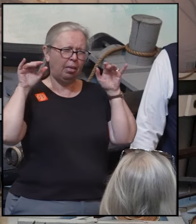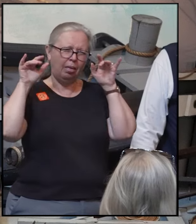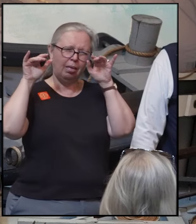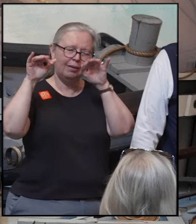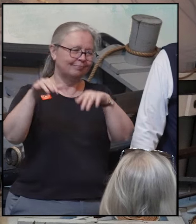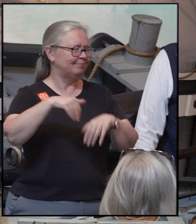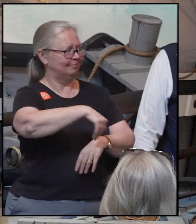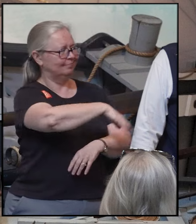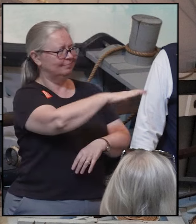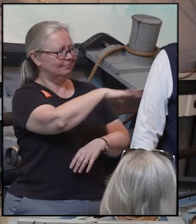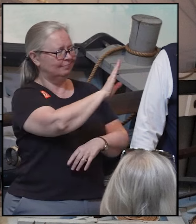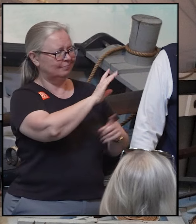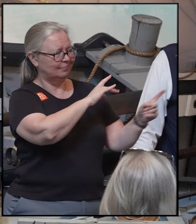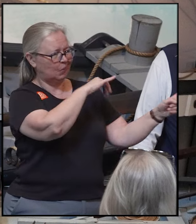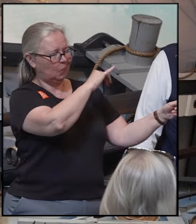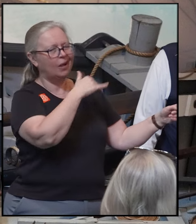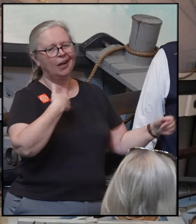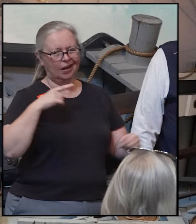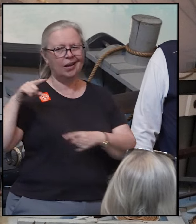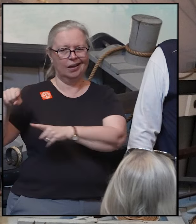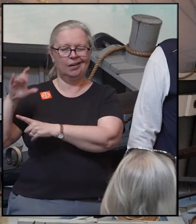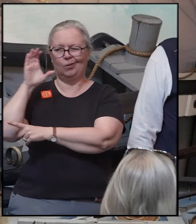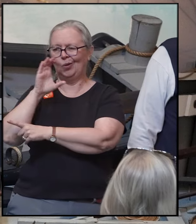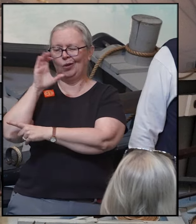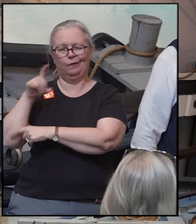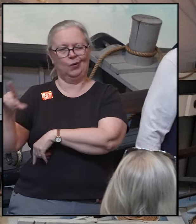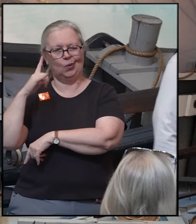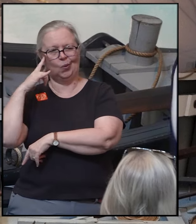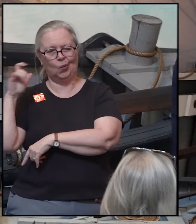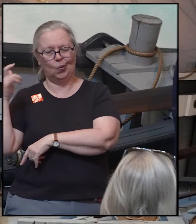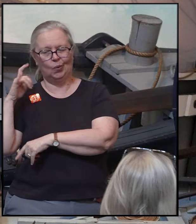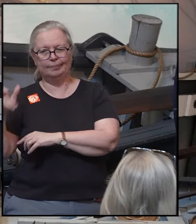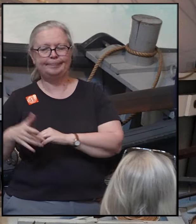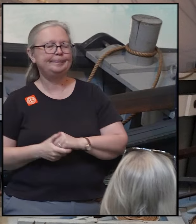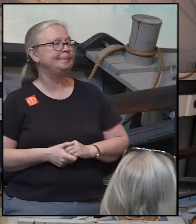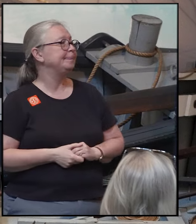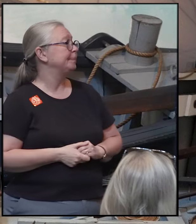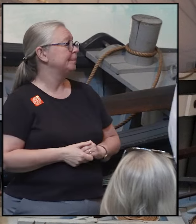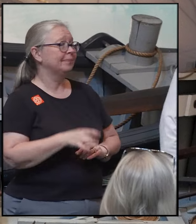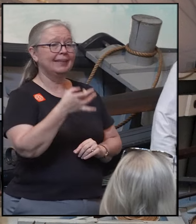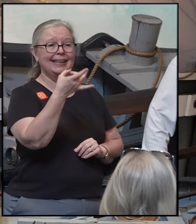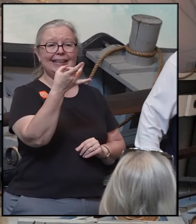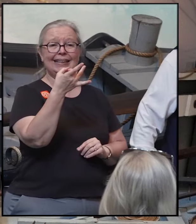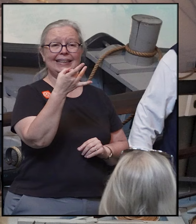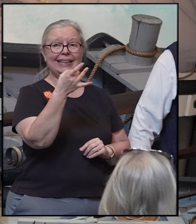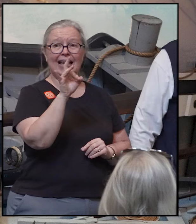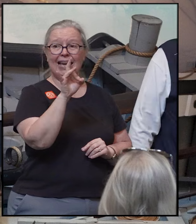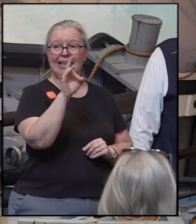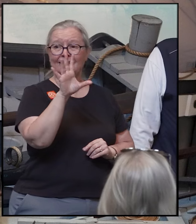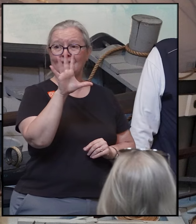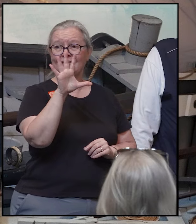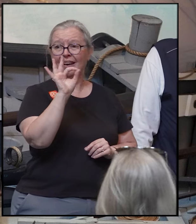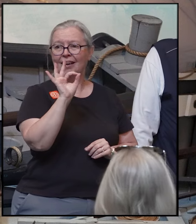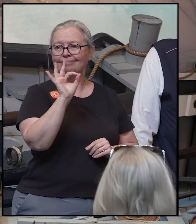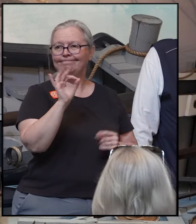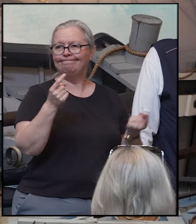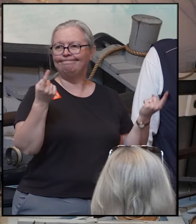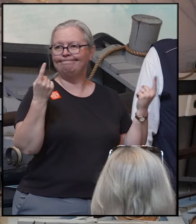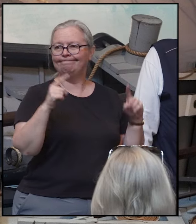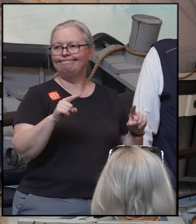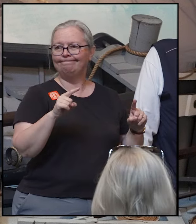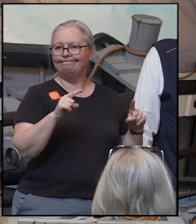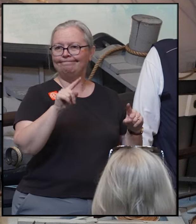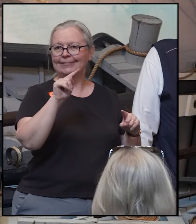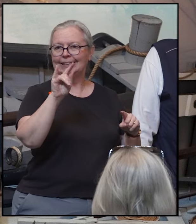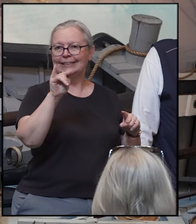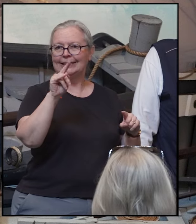those whales. I'll take my chances looking for gold. And then, 1859, something happened in